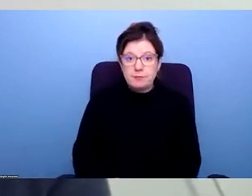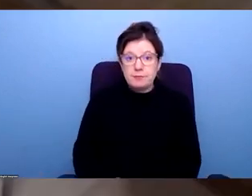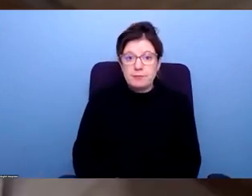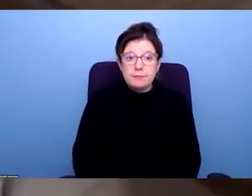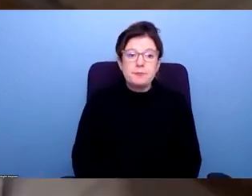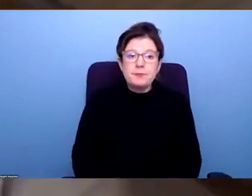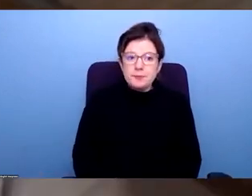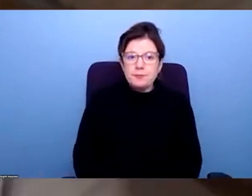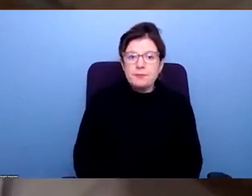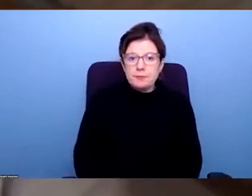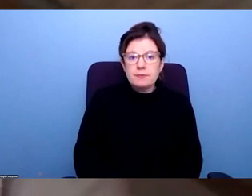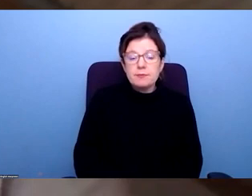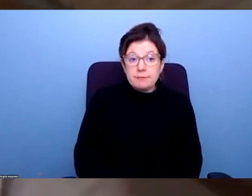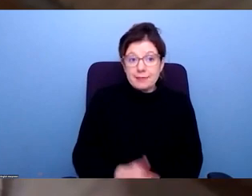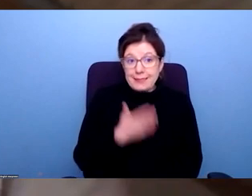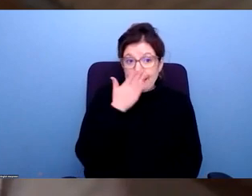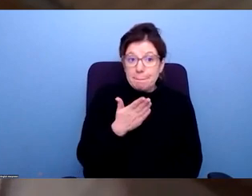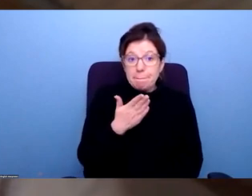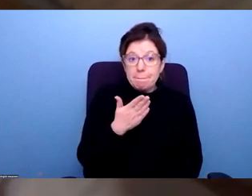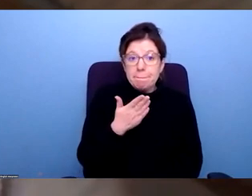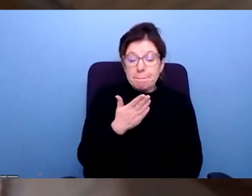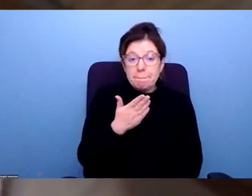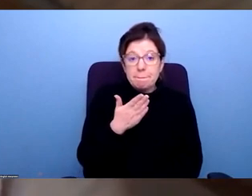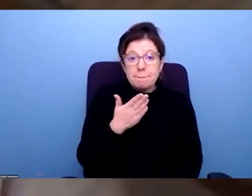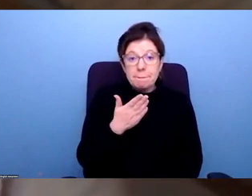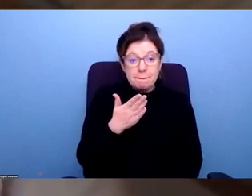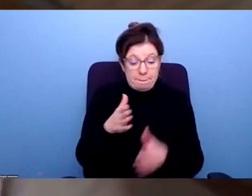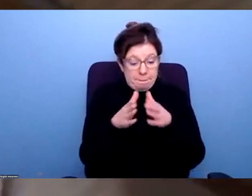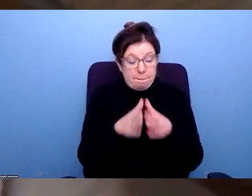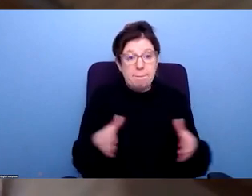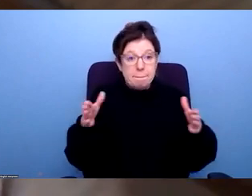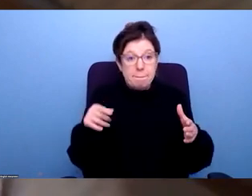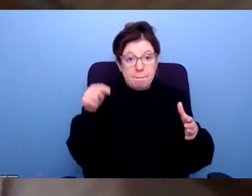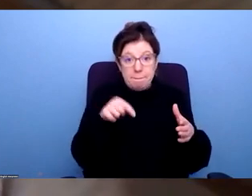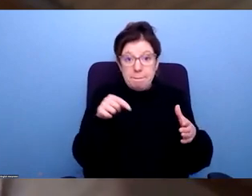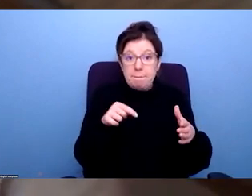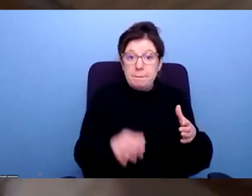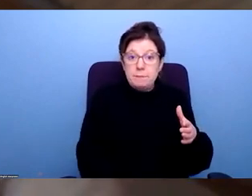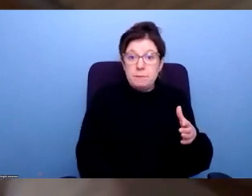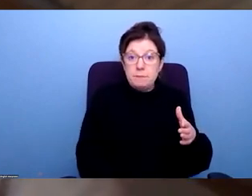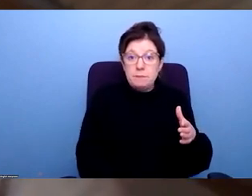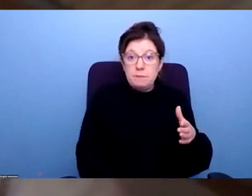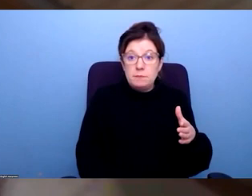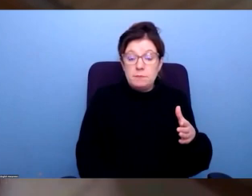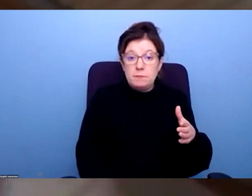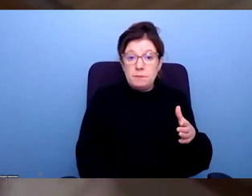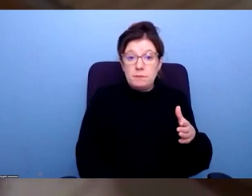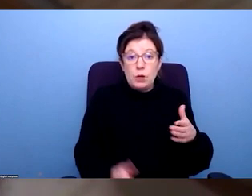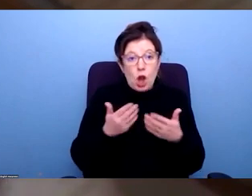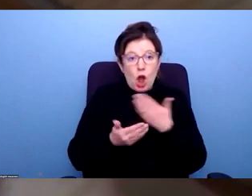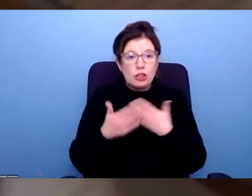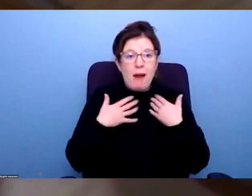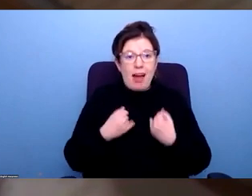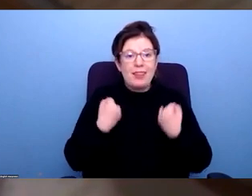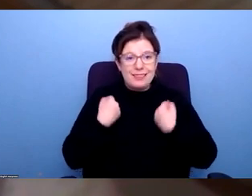Yes, it does appear to be. It does appear that the growth in people out of work with long term health